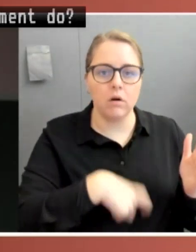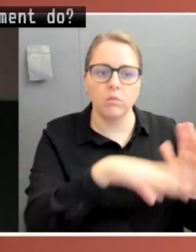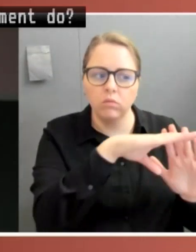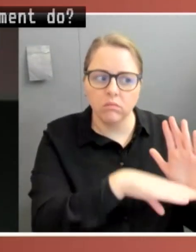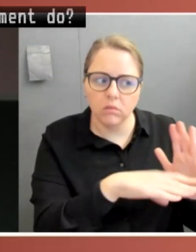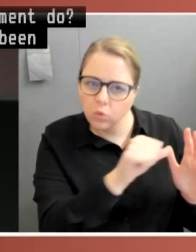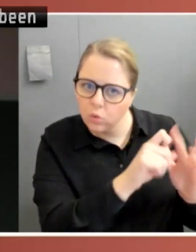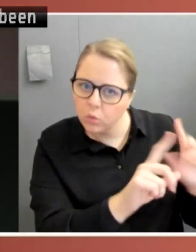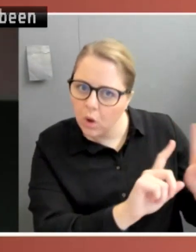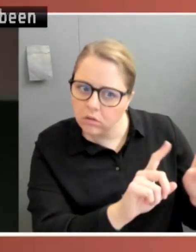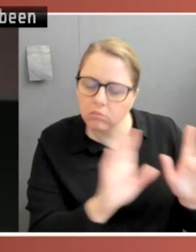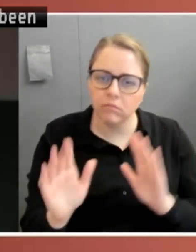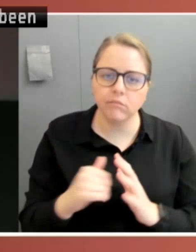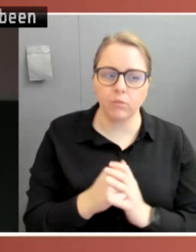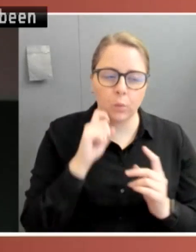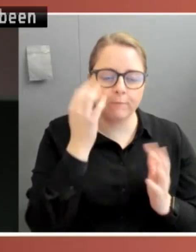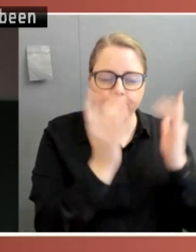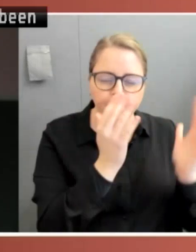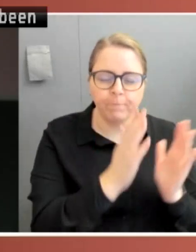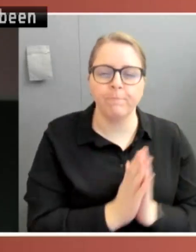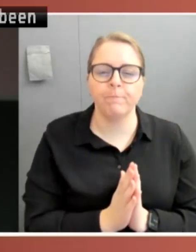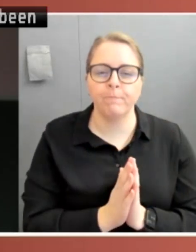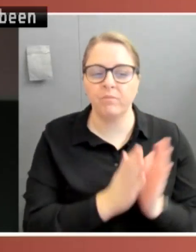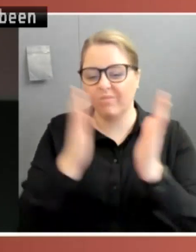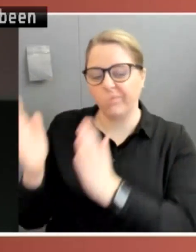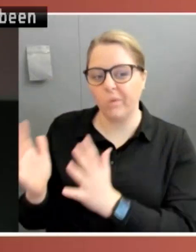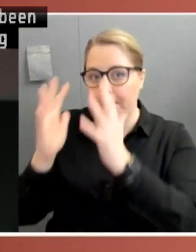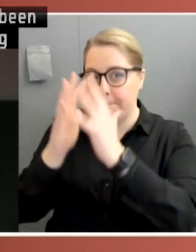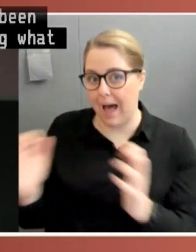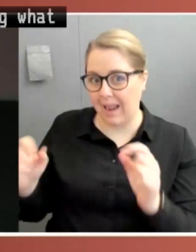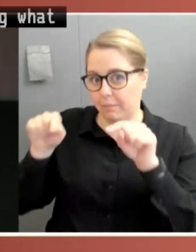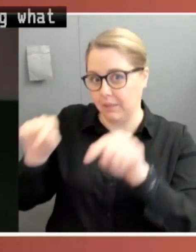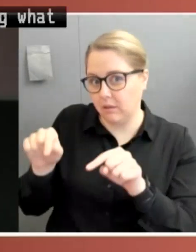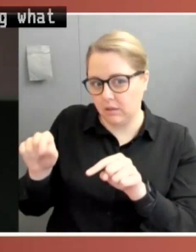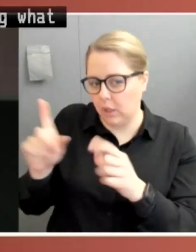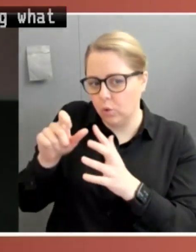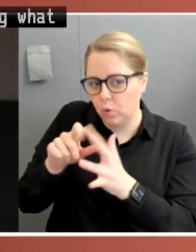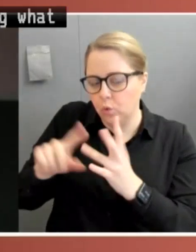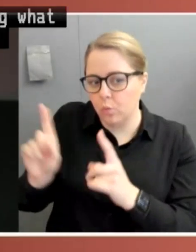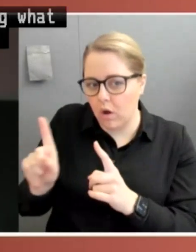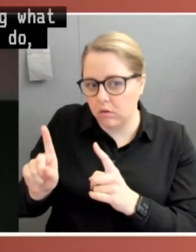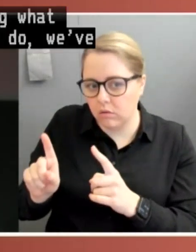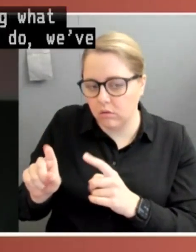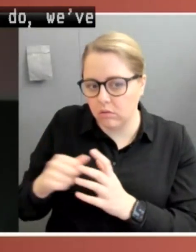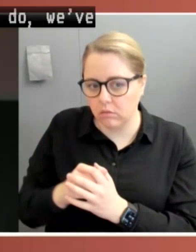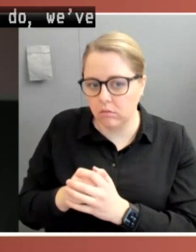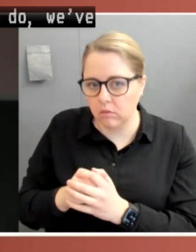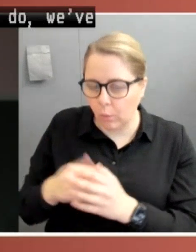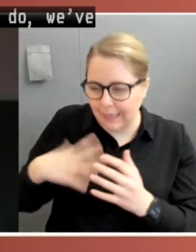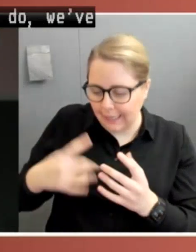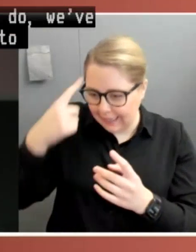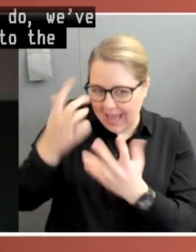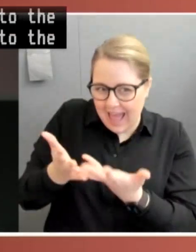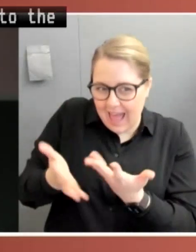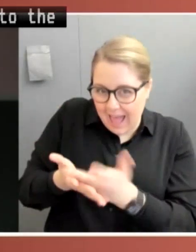In asking what the role of parliament should do, we've obviously got to get back to the basics, to ask how do we measure or how do we work out whether parliament